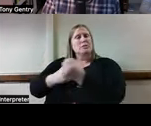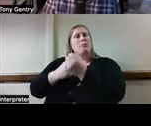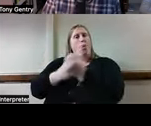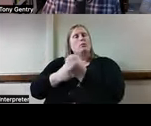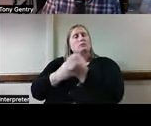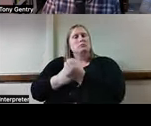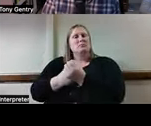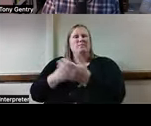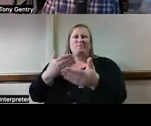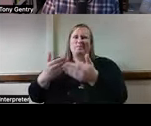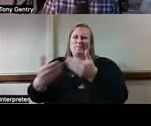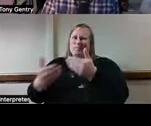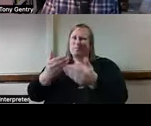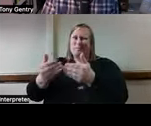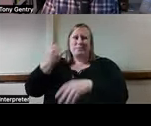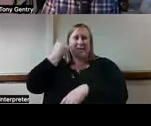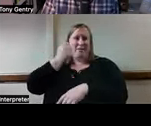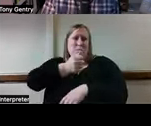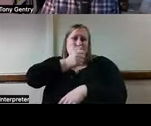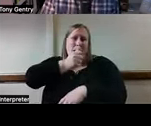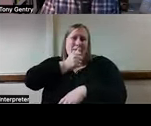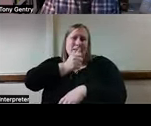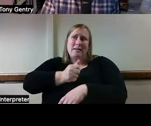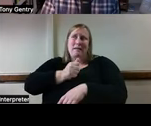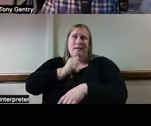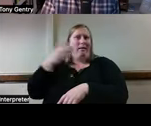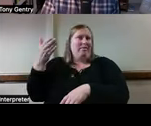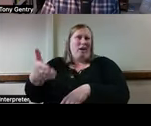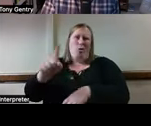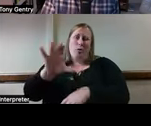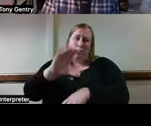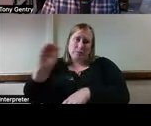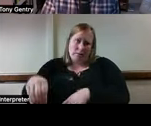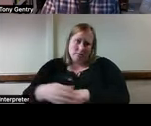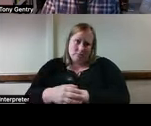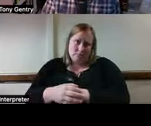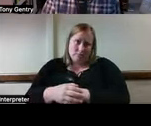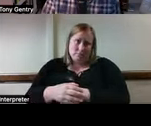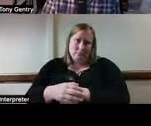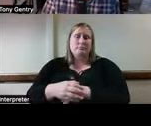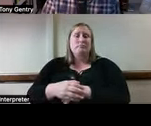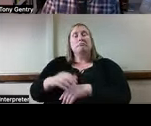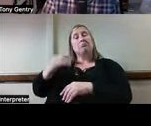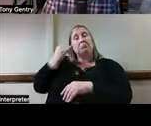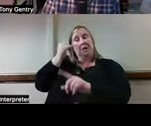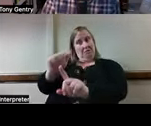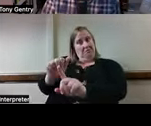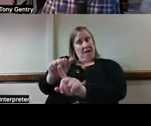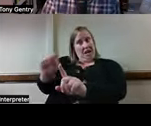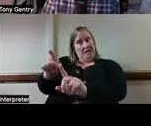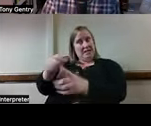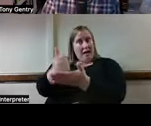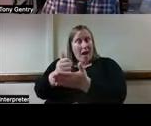it compromised privacy and autonomy. AT that was considered to help with social interaction, memory,